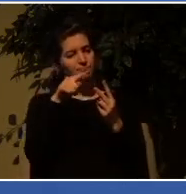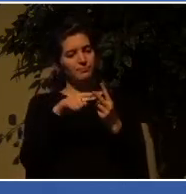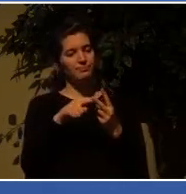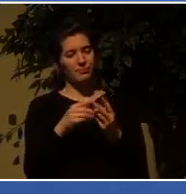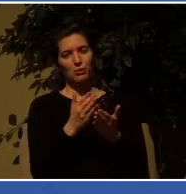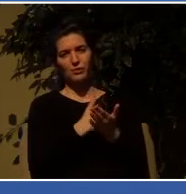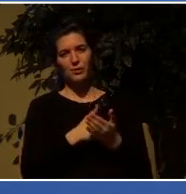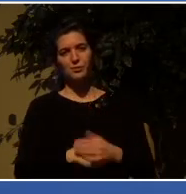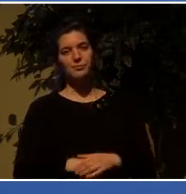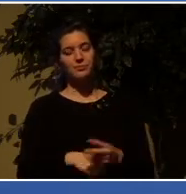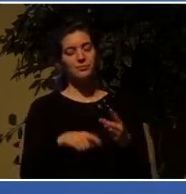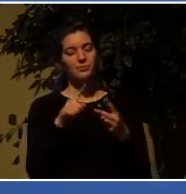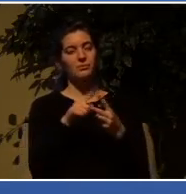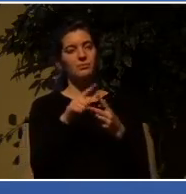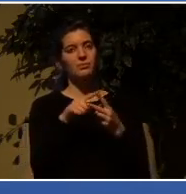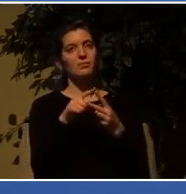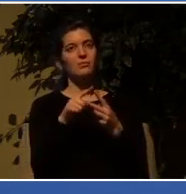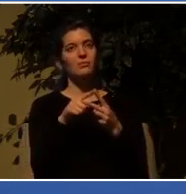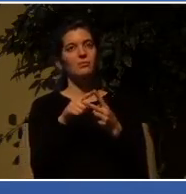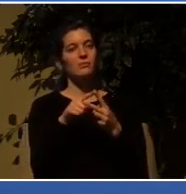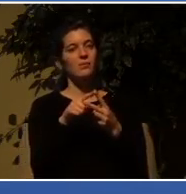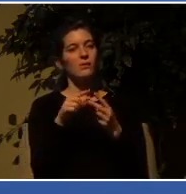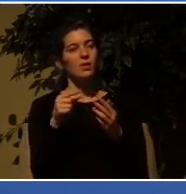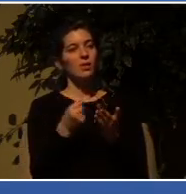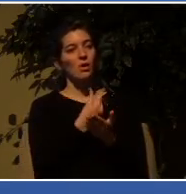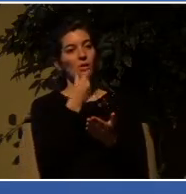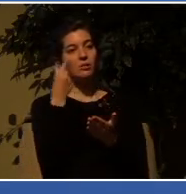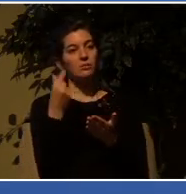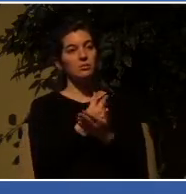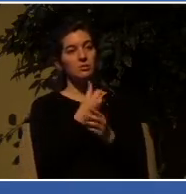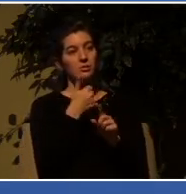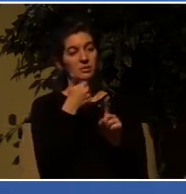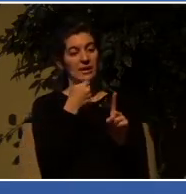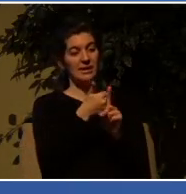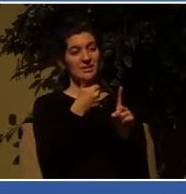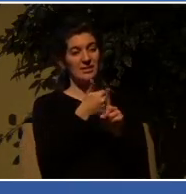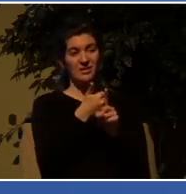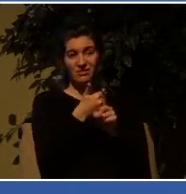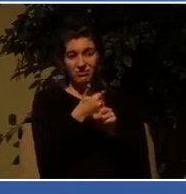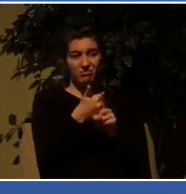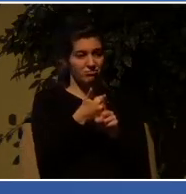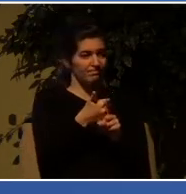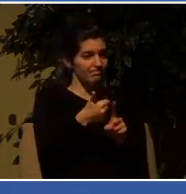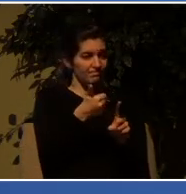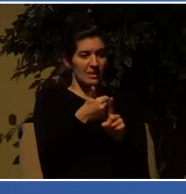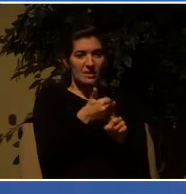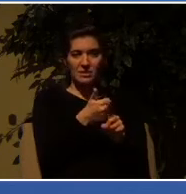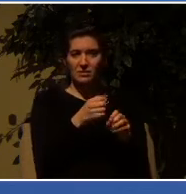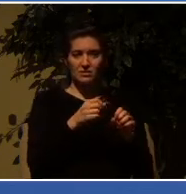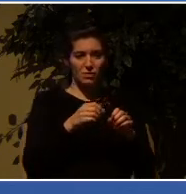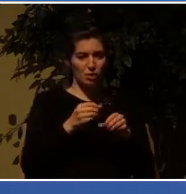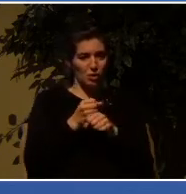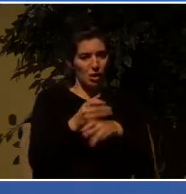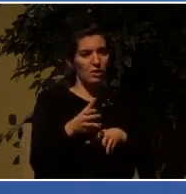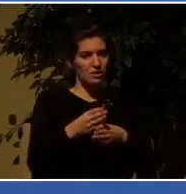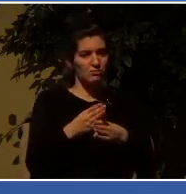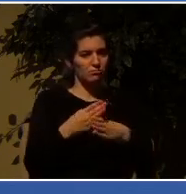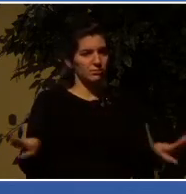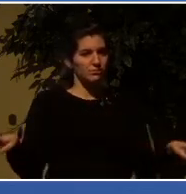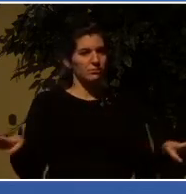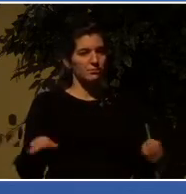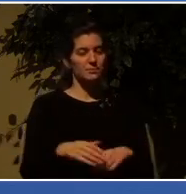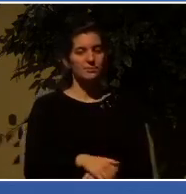gospel is inherently divisive. That is to say, wherever the gospel